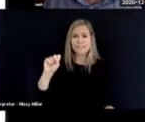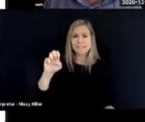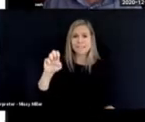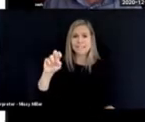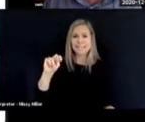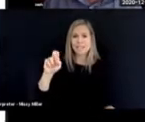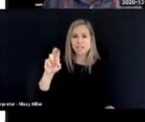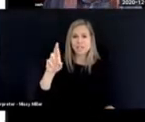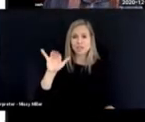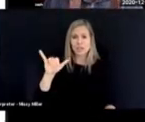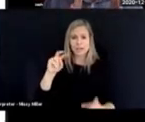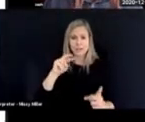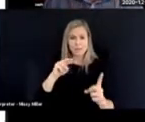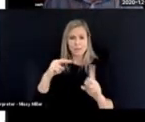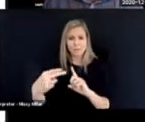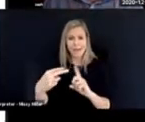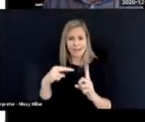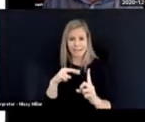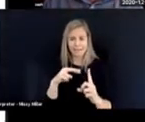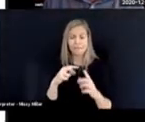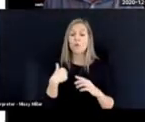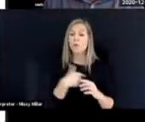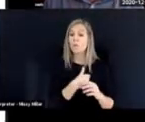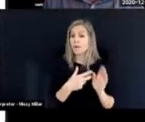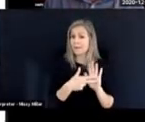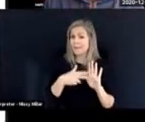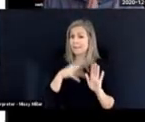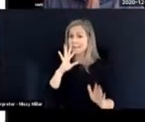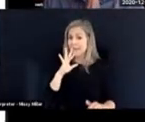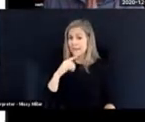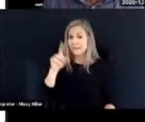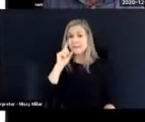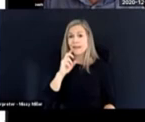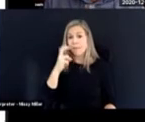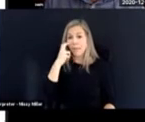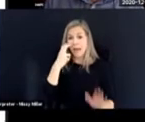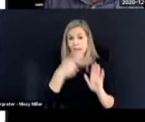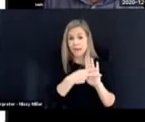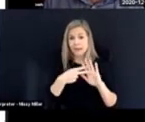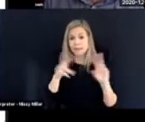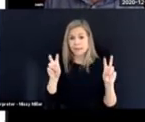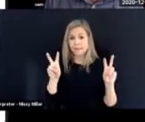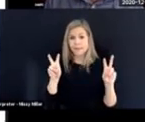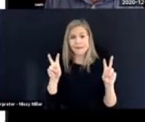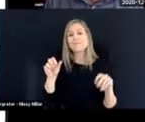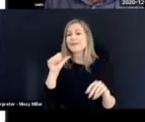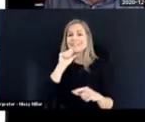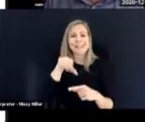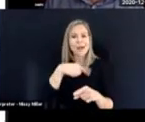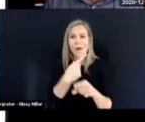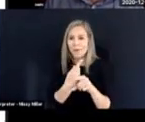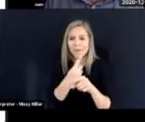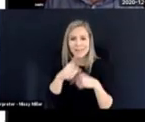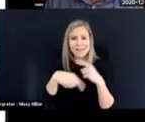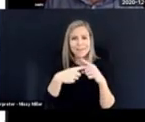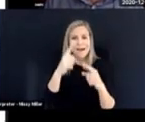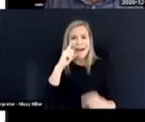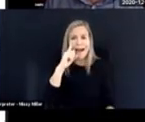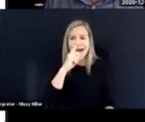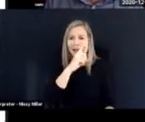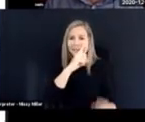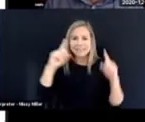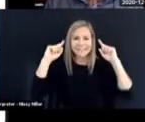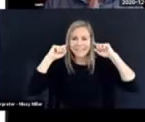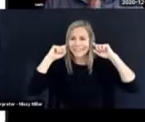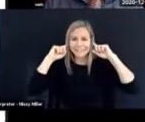perspective. We say deaf-blind, but this is not only about eyes and ears.